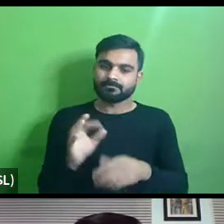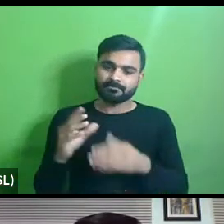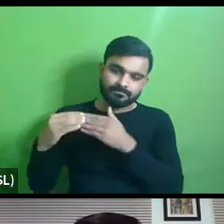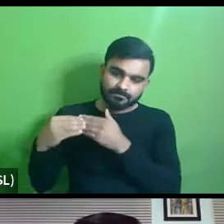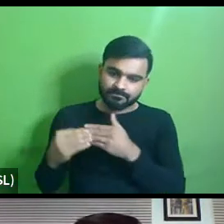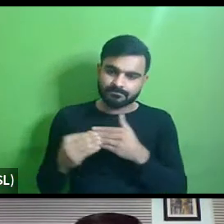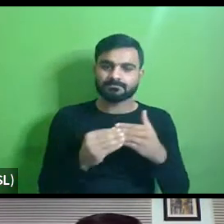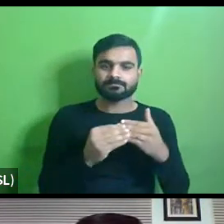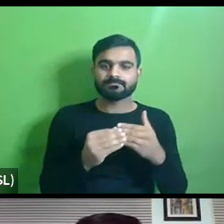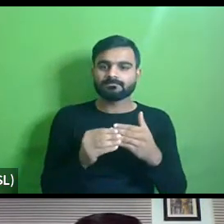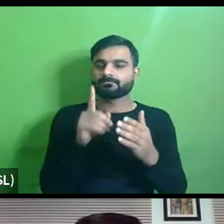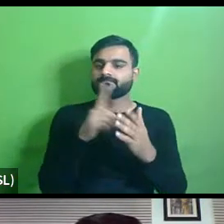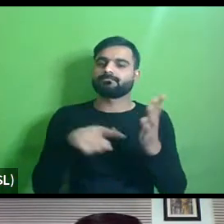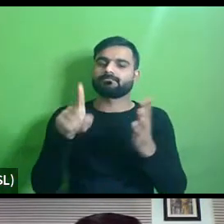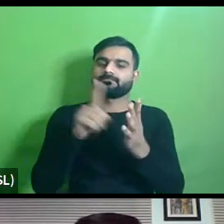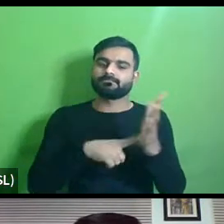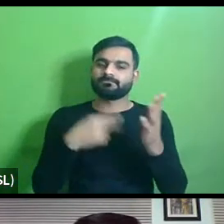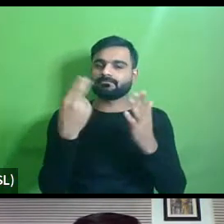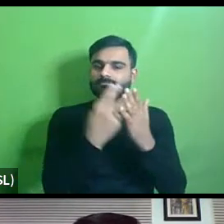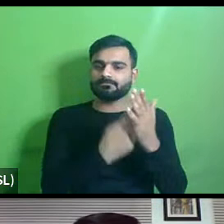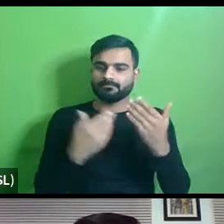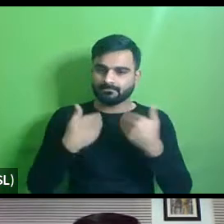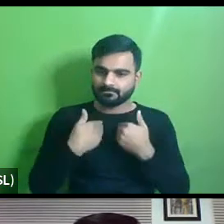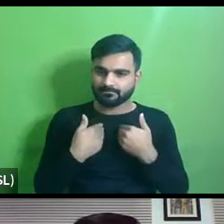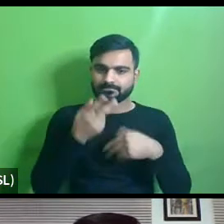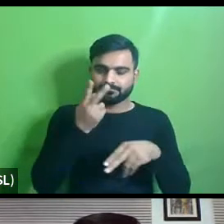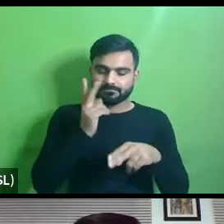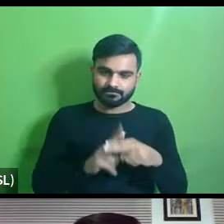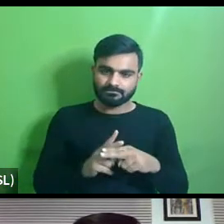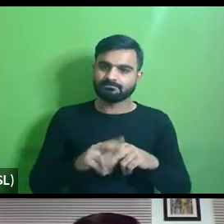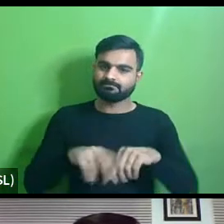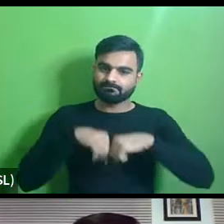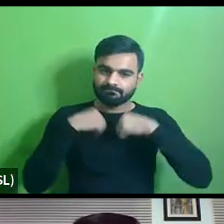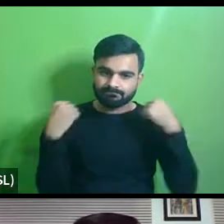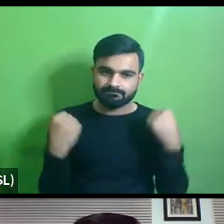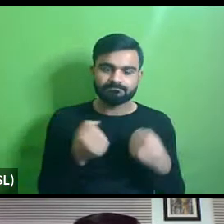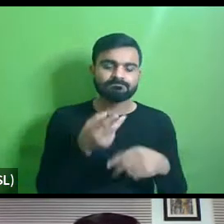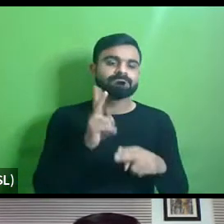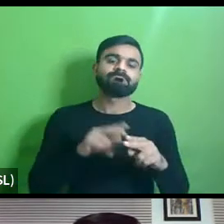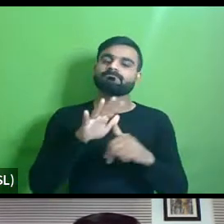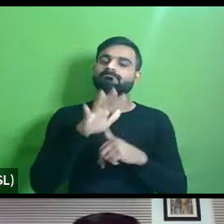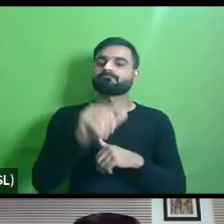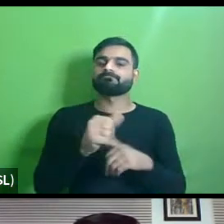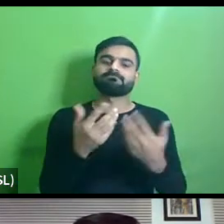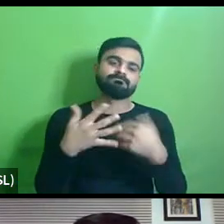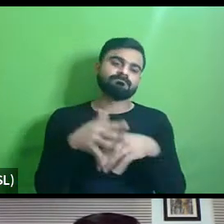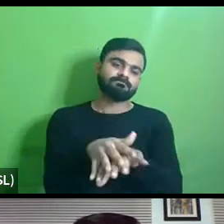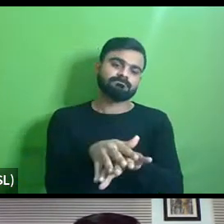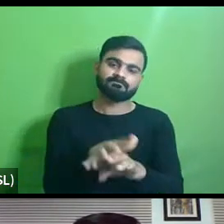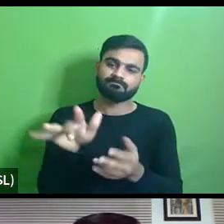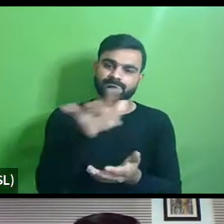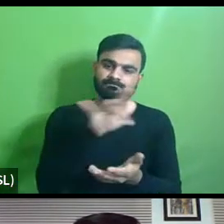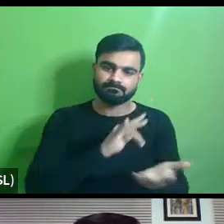uh to wrong design and us still struggling to be an accessible and inclusive nation